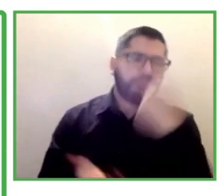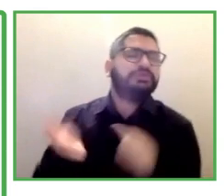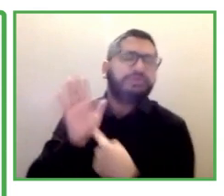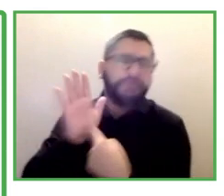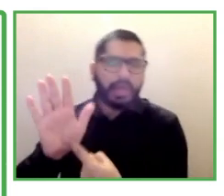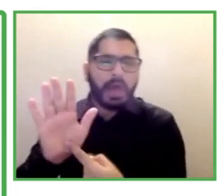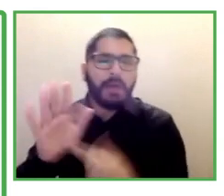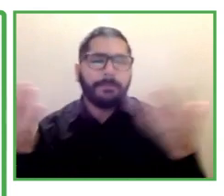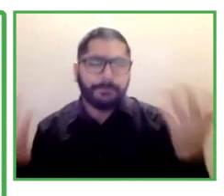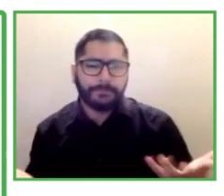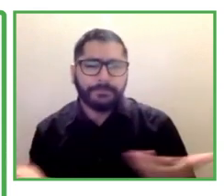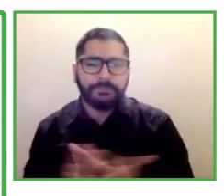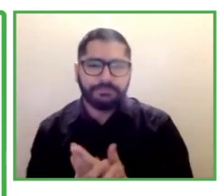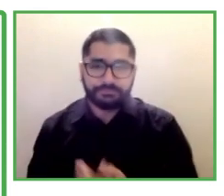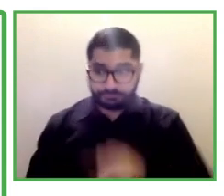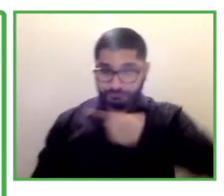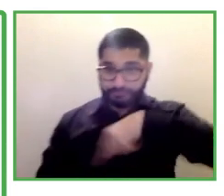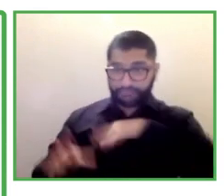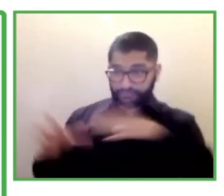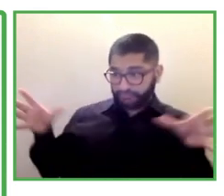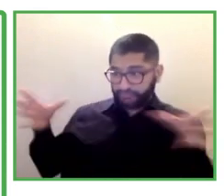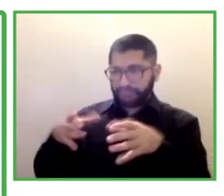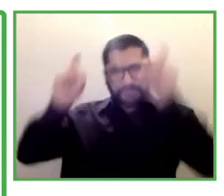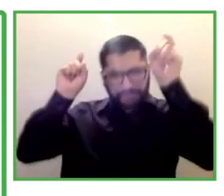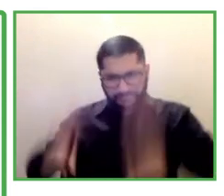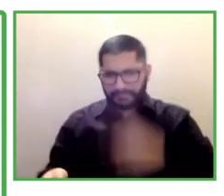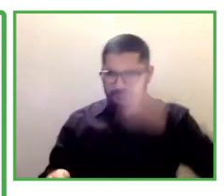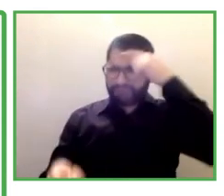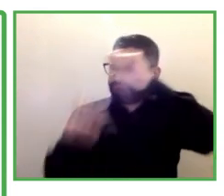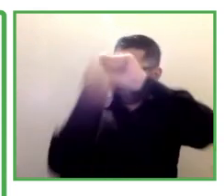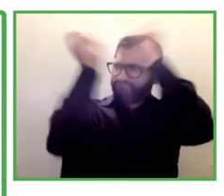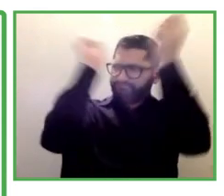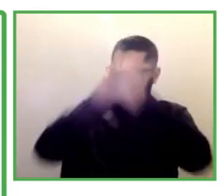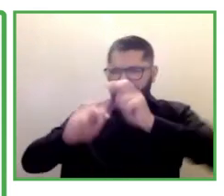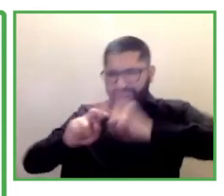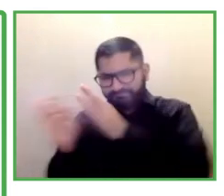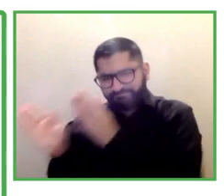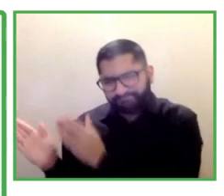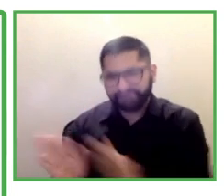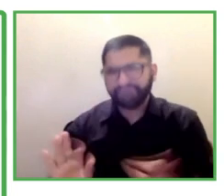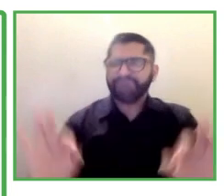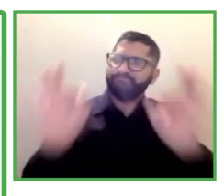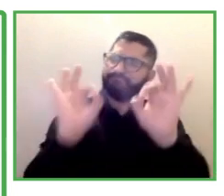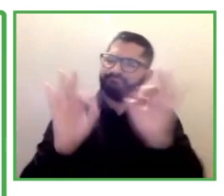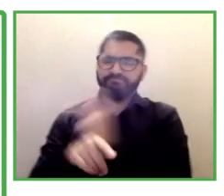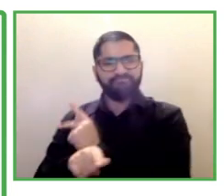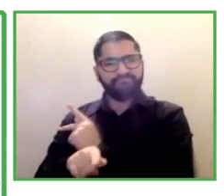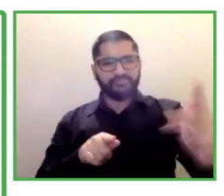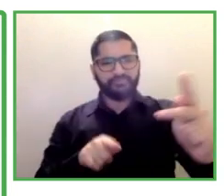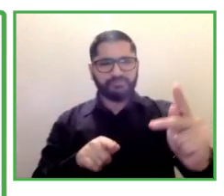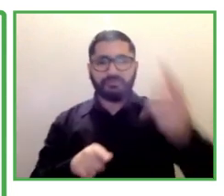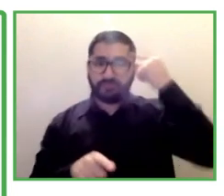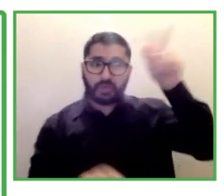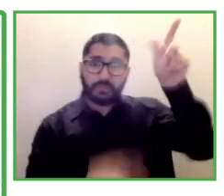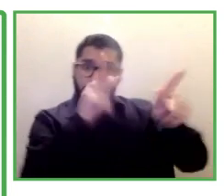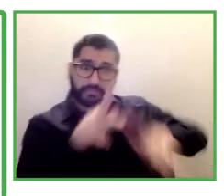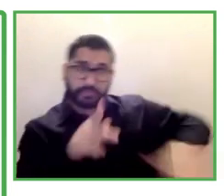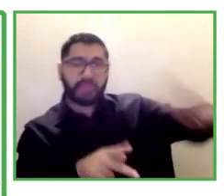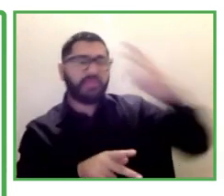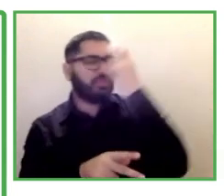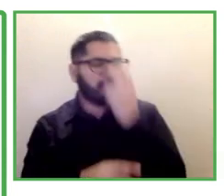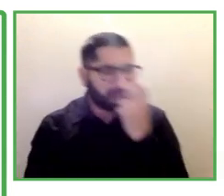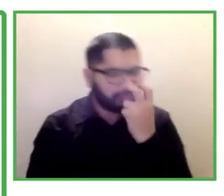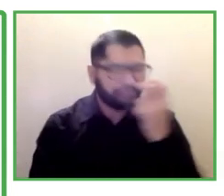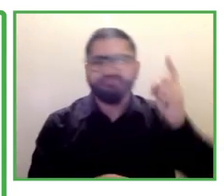or visual disability or in a wheelchair at the workplace. By that, you will make them understand and be more